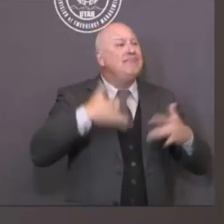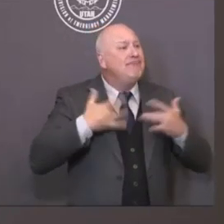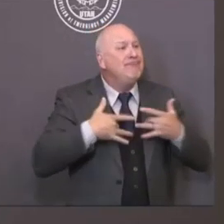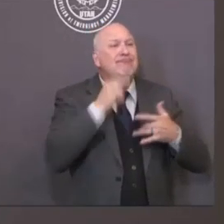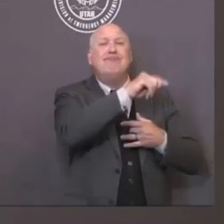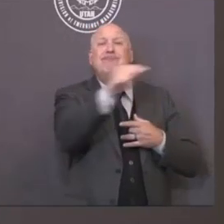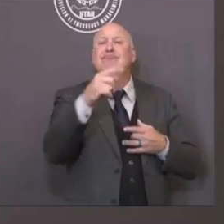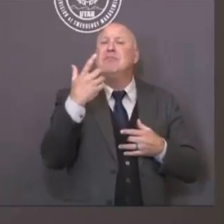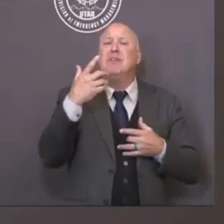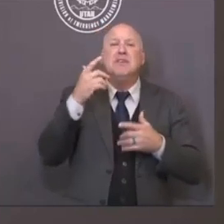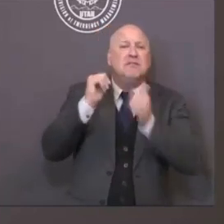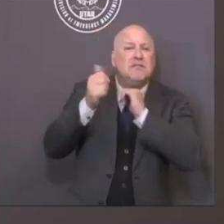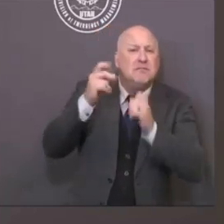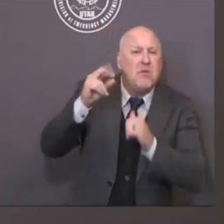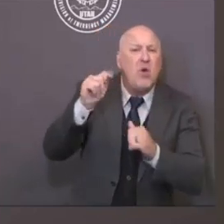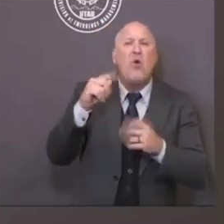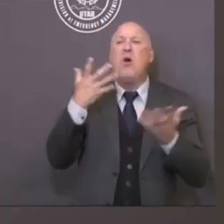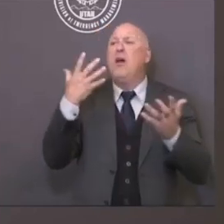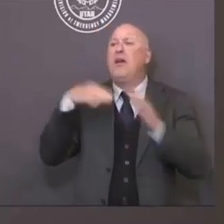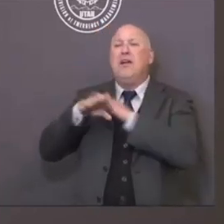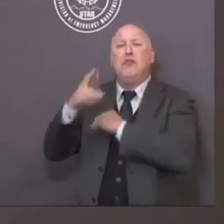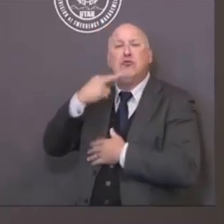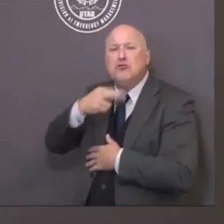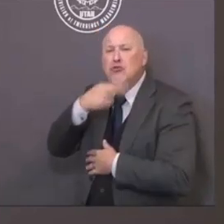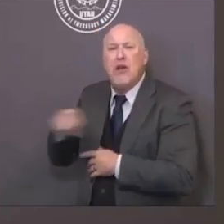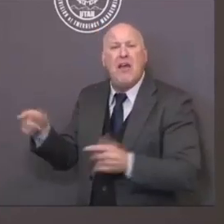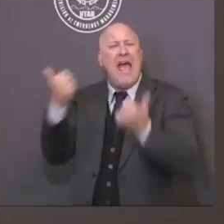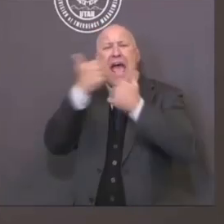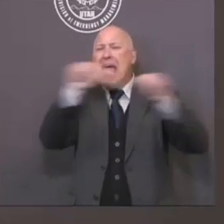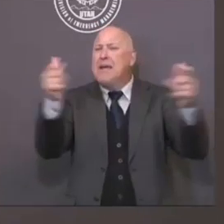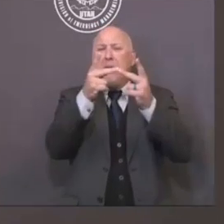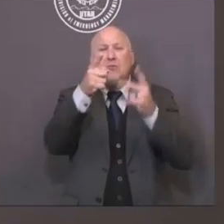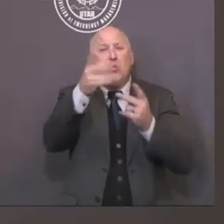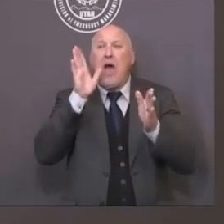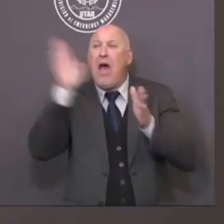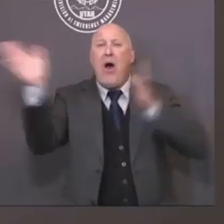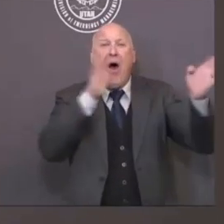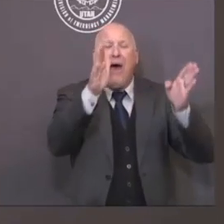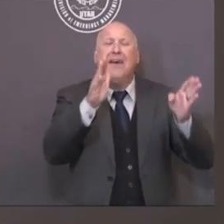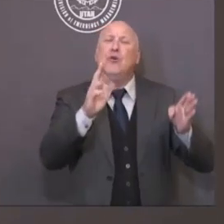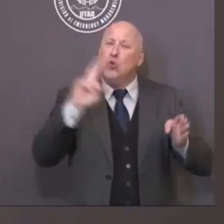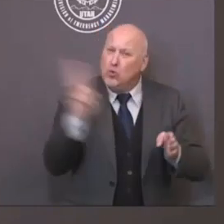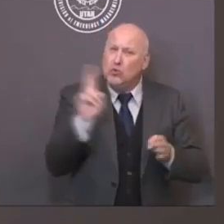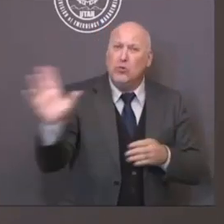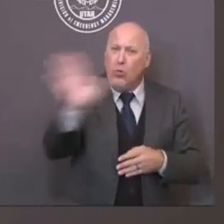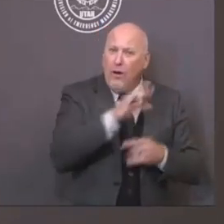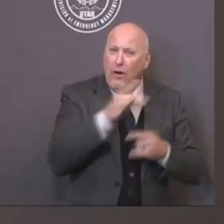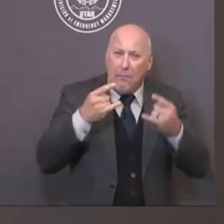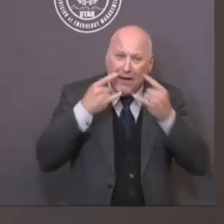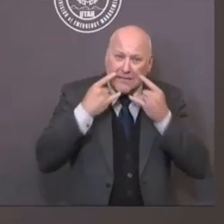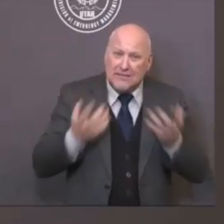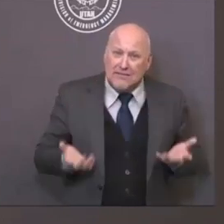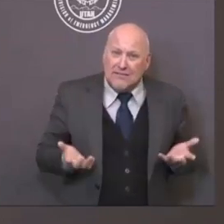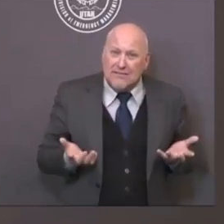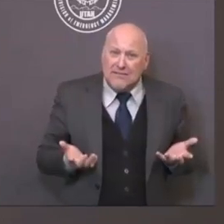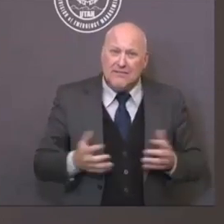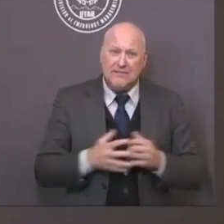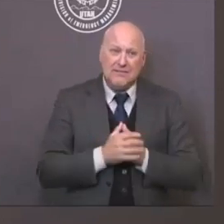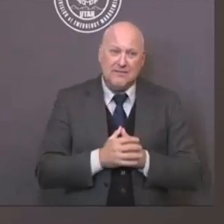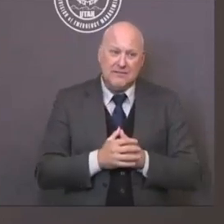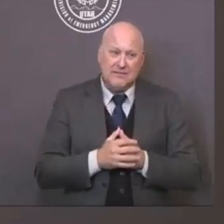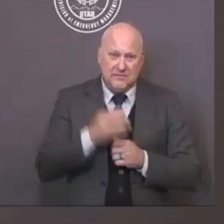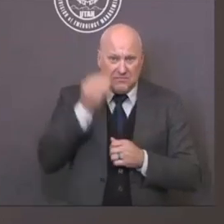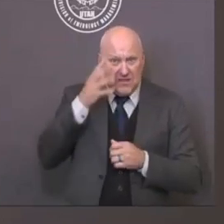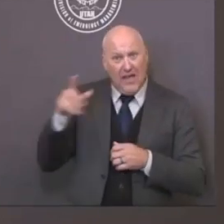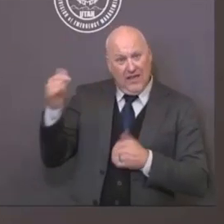those in the business environment should make sure that they do everything they can to instill confidence in the consumer that when they come and shop at my store